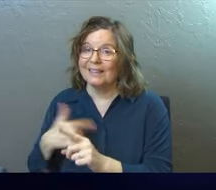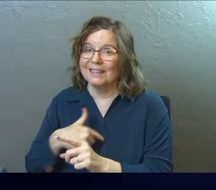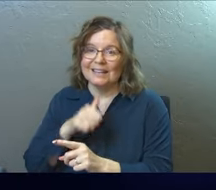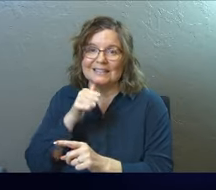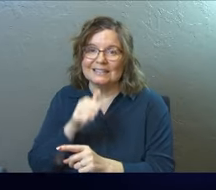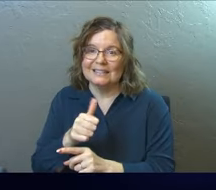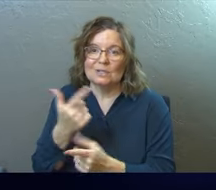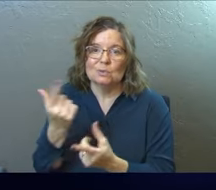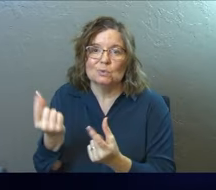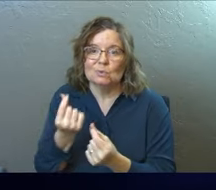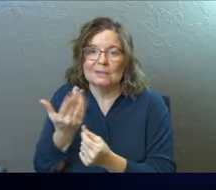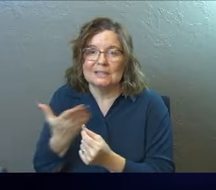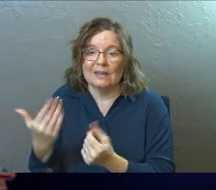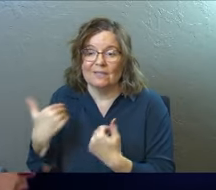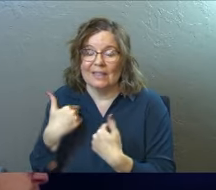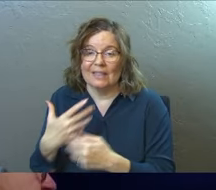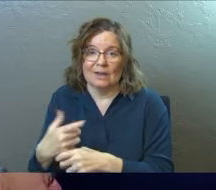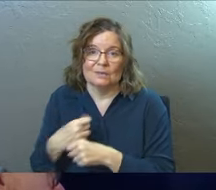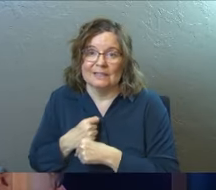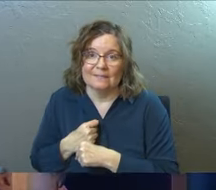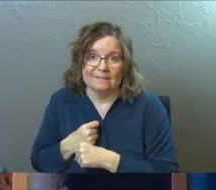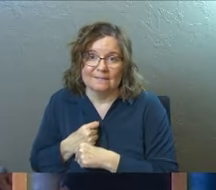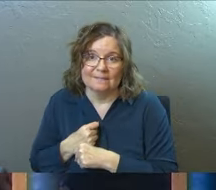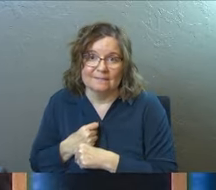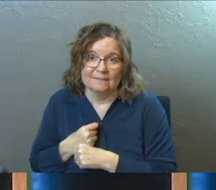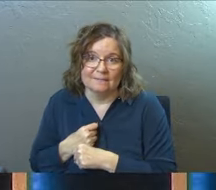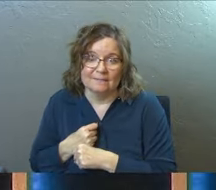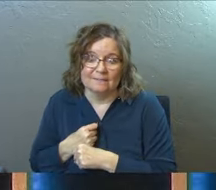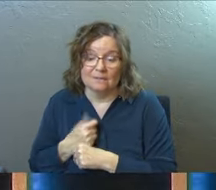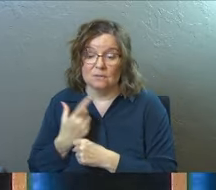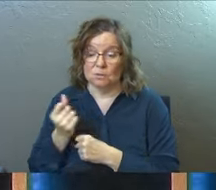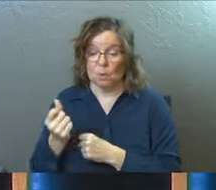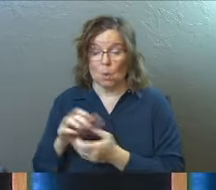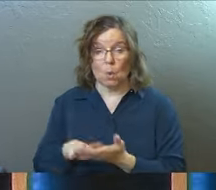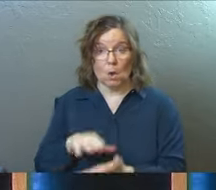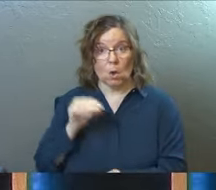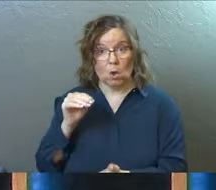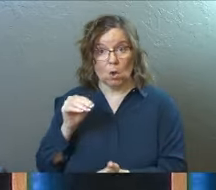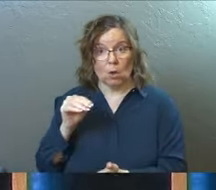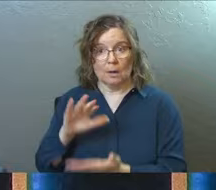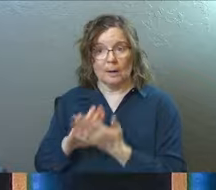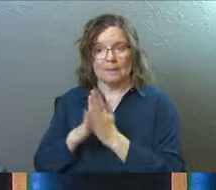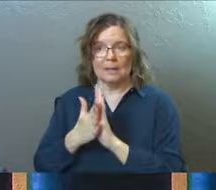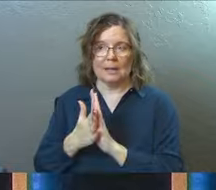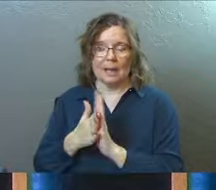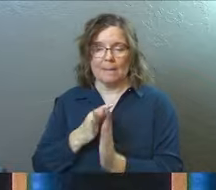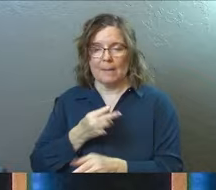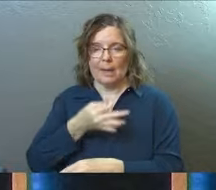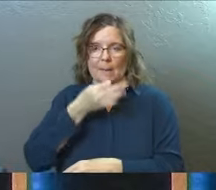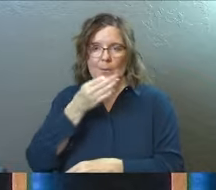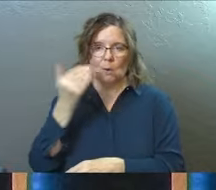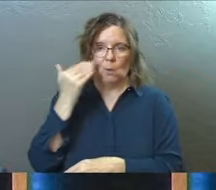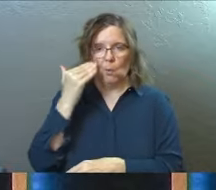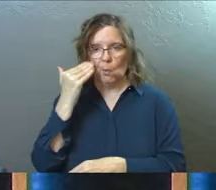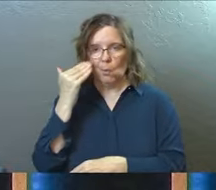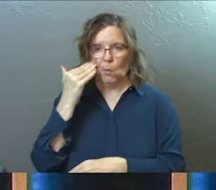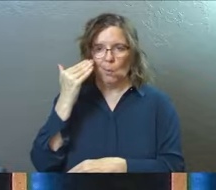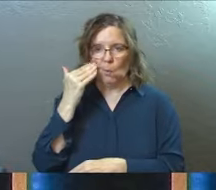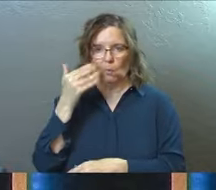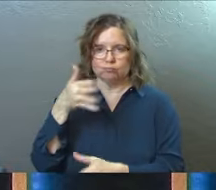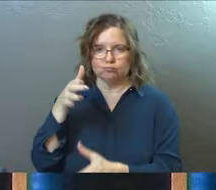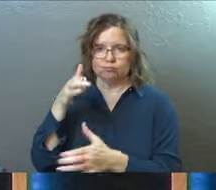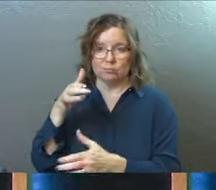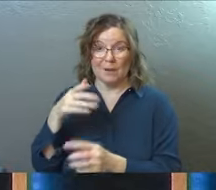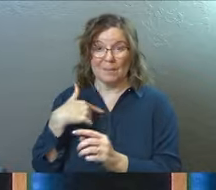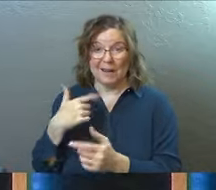they didn't do the stuff that they had received. Right? So they learned about it and they became experts, but they